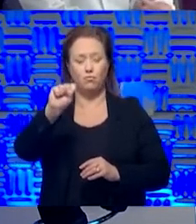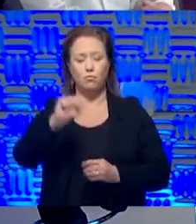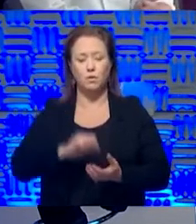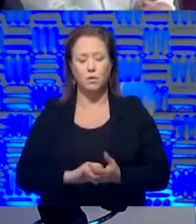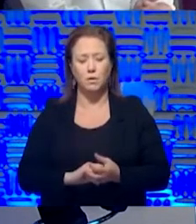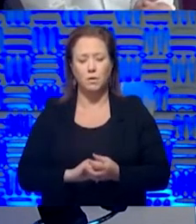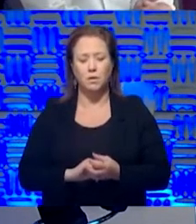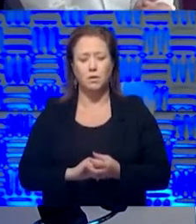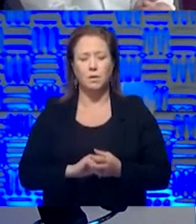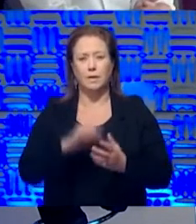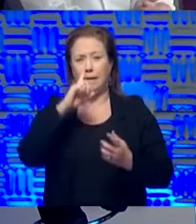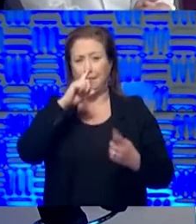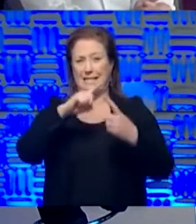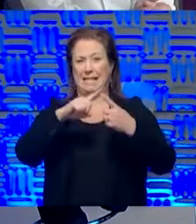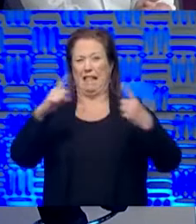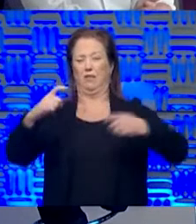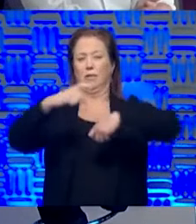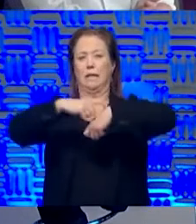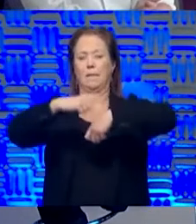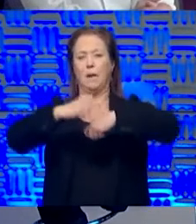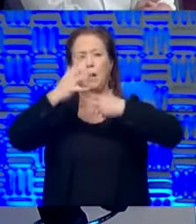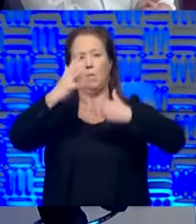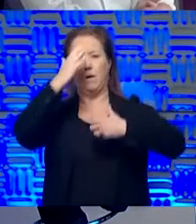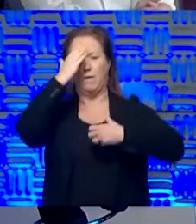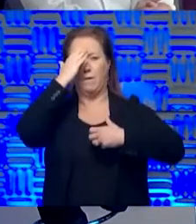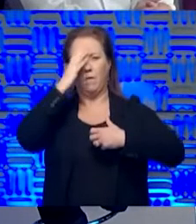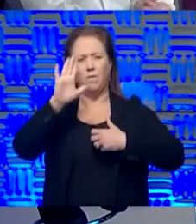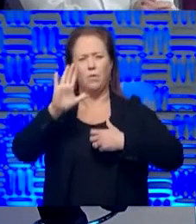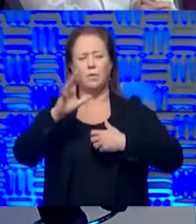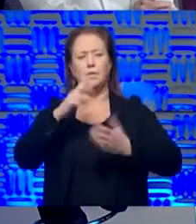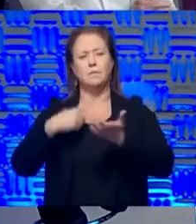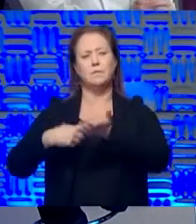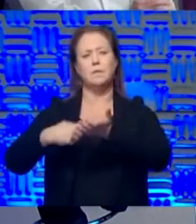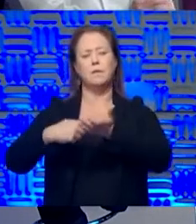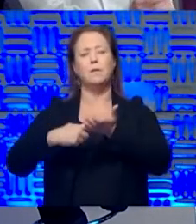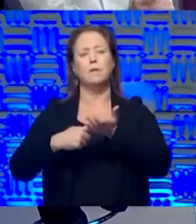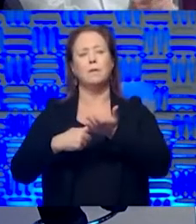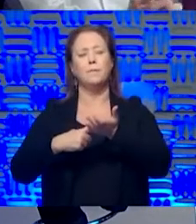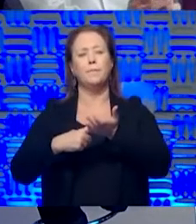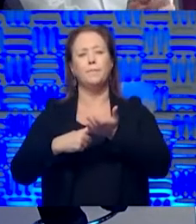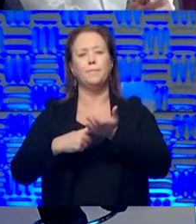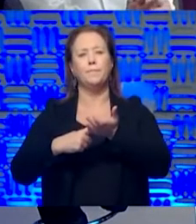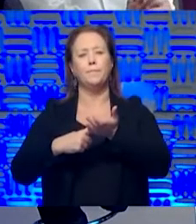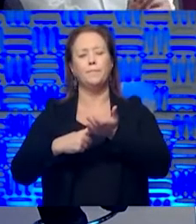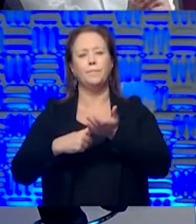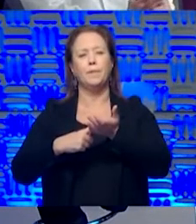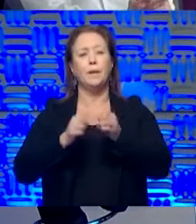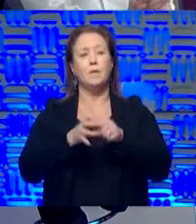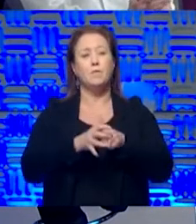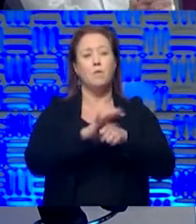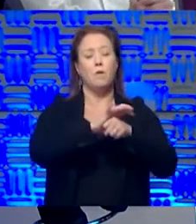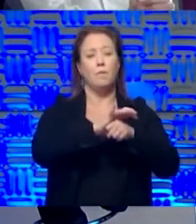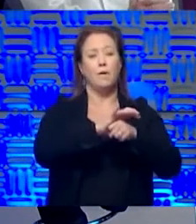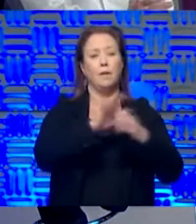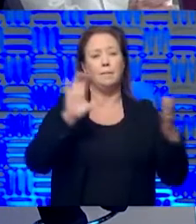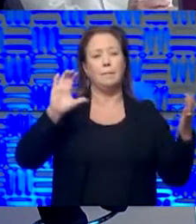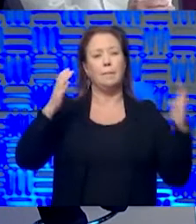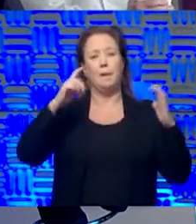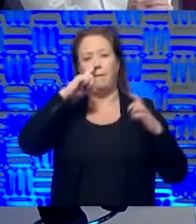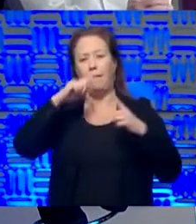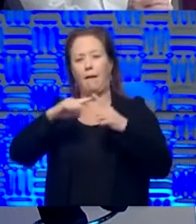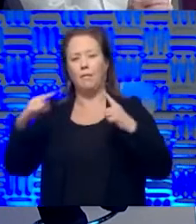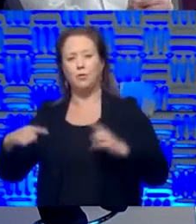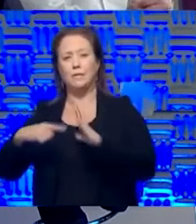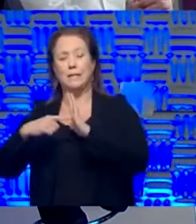since it's allergy season, I wanted to know if you all could touch on, um, um, you know, the symptoms of COVID-19 versus allergy